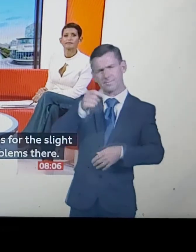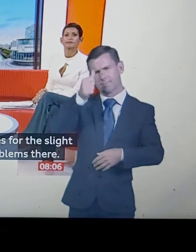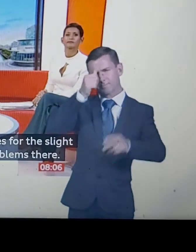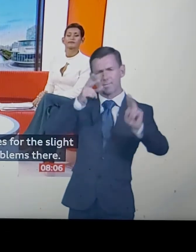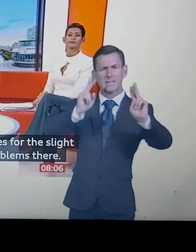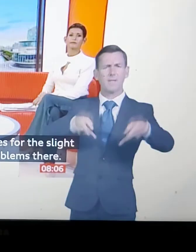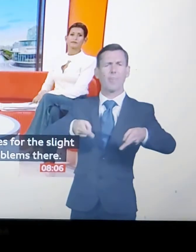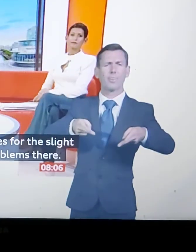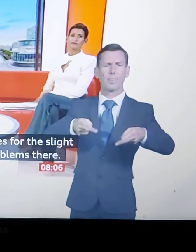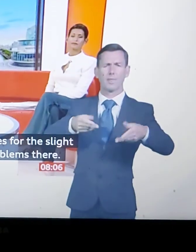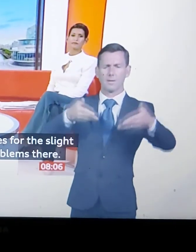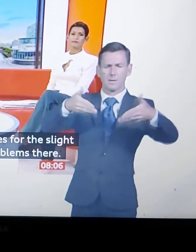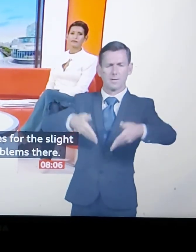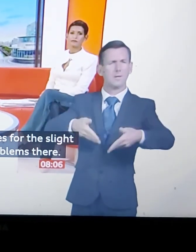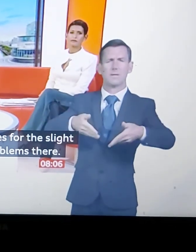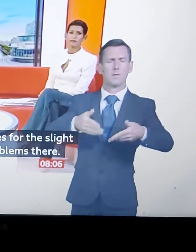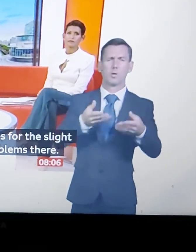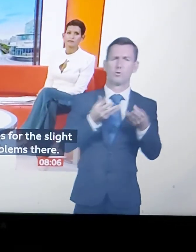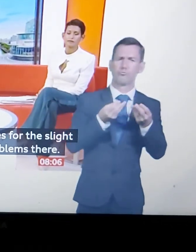continued to rise despite restrictions on funerals.